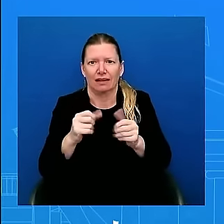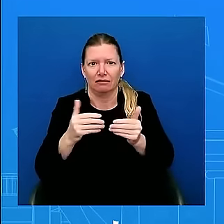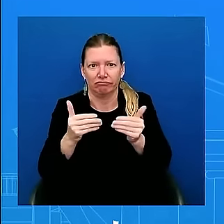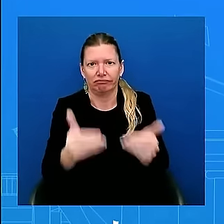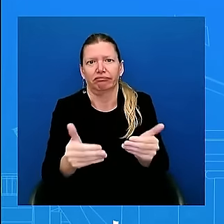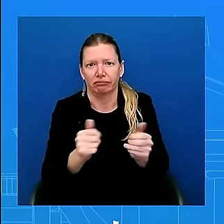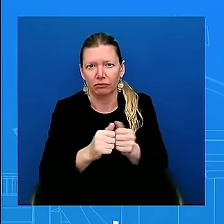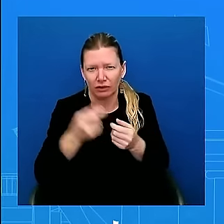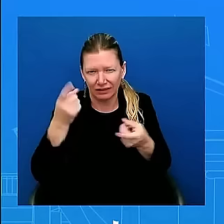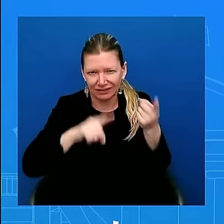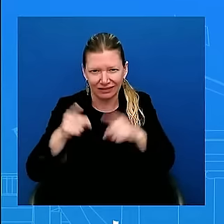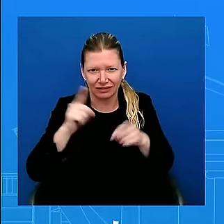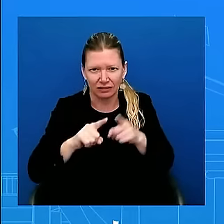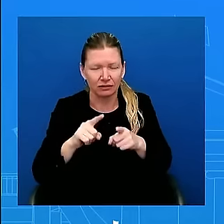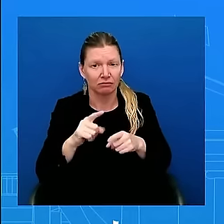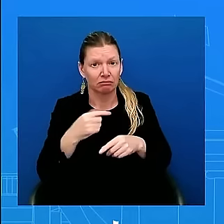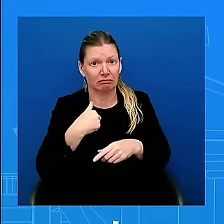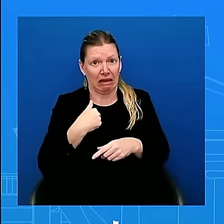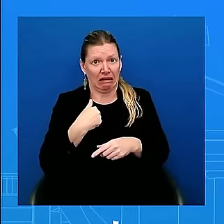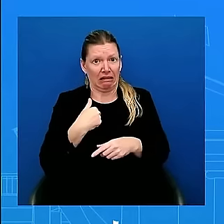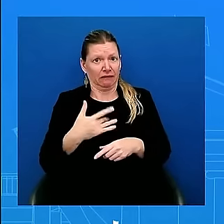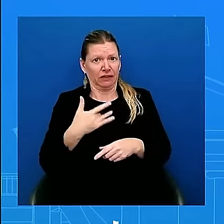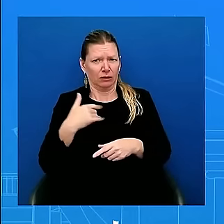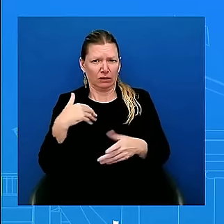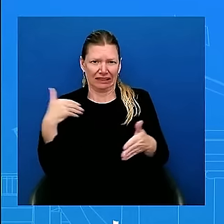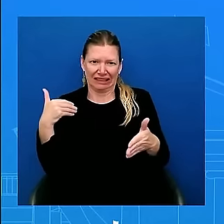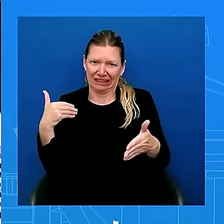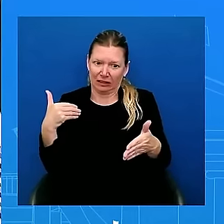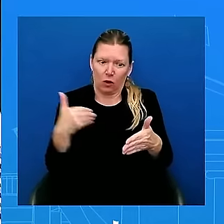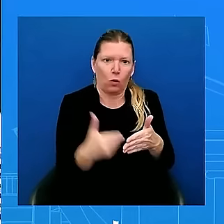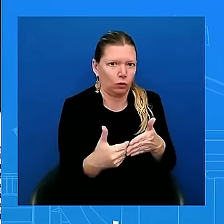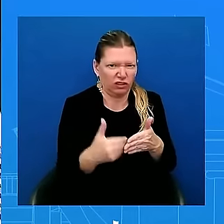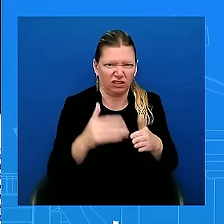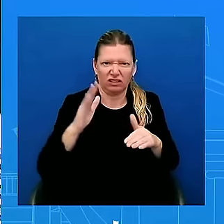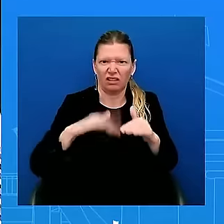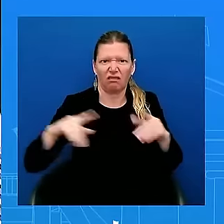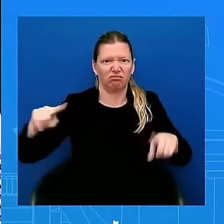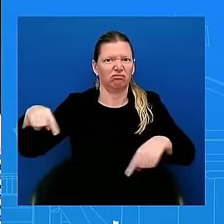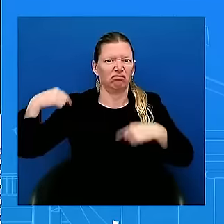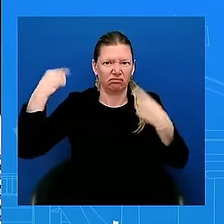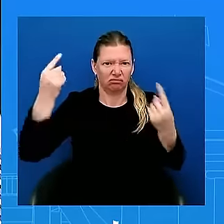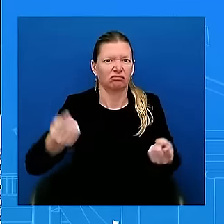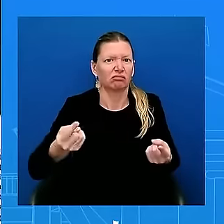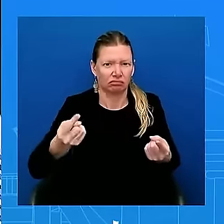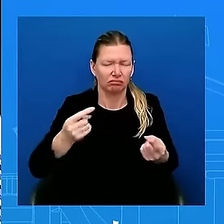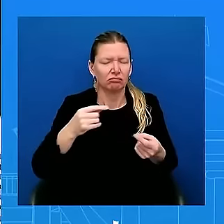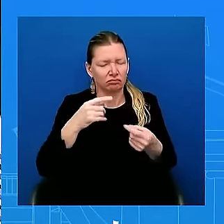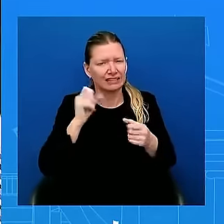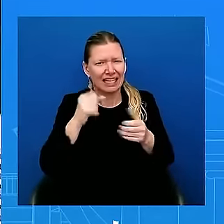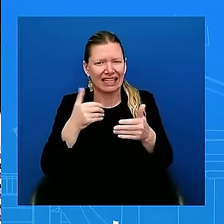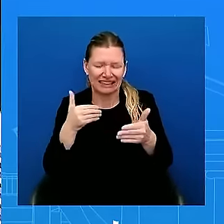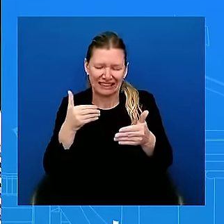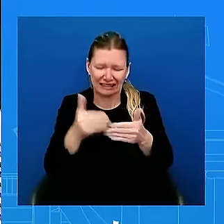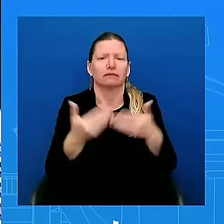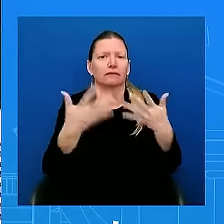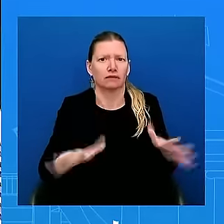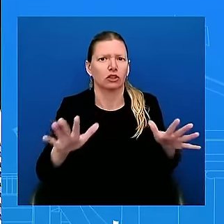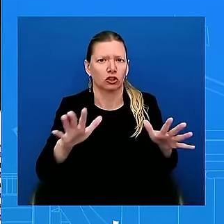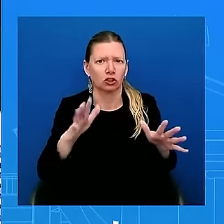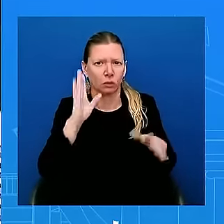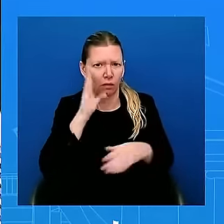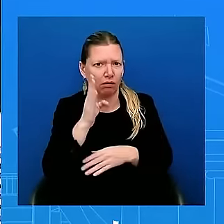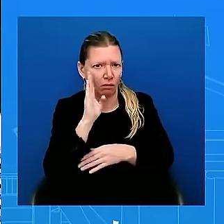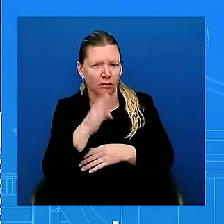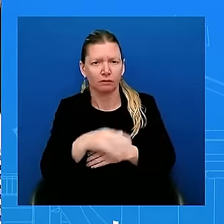achievable to get this over the finish line. Sort of following up on Weja's point, there's one other thing that the Prime Minister said yesterday that's paying a lot of attention is